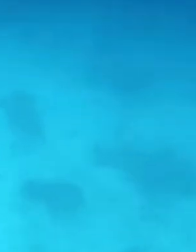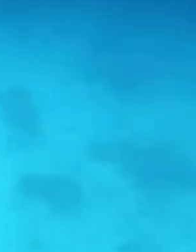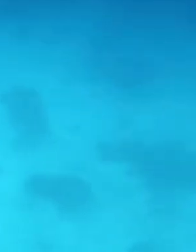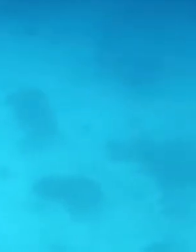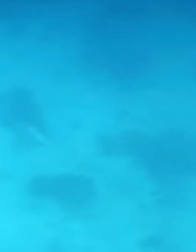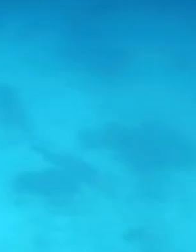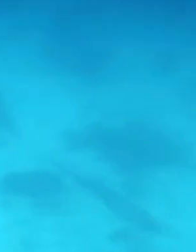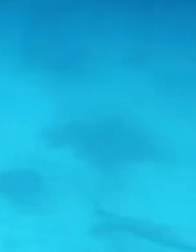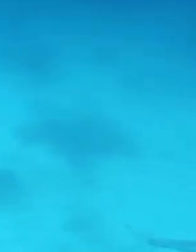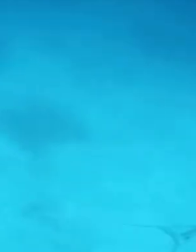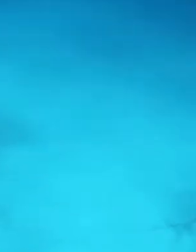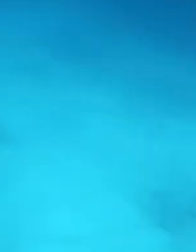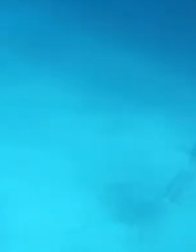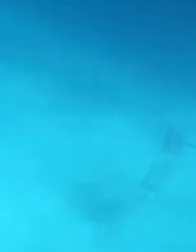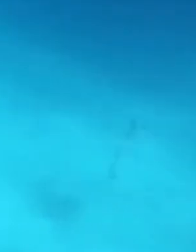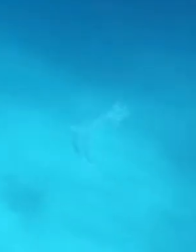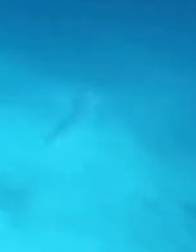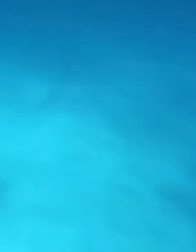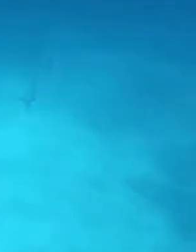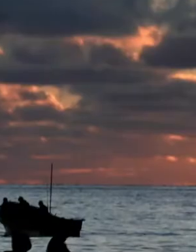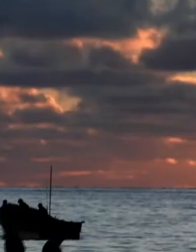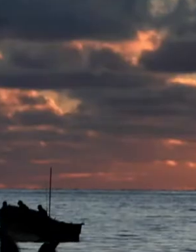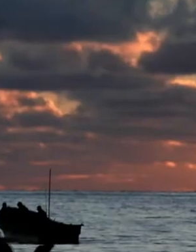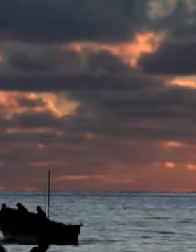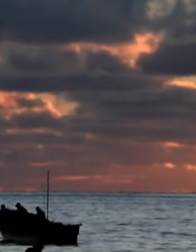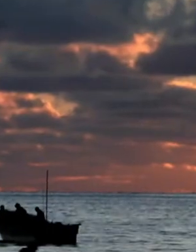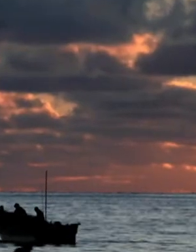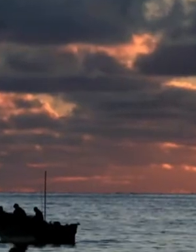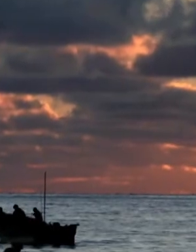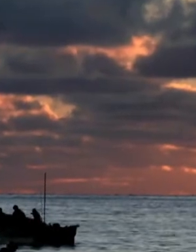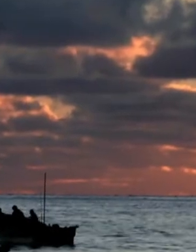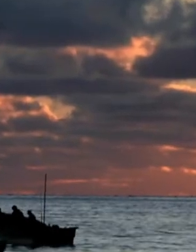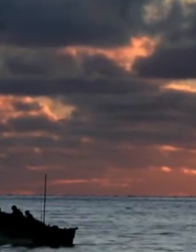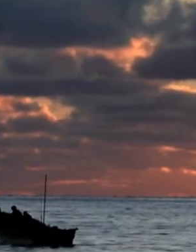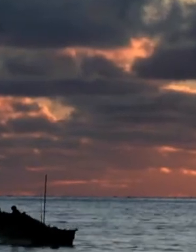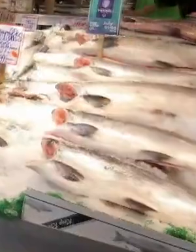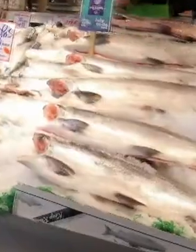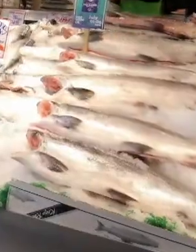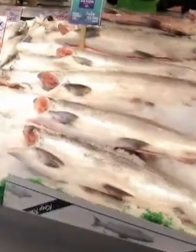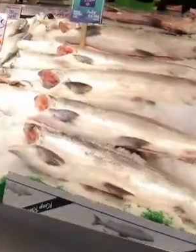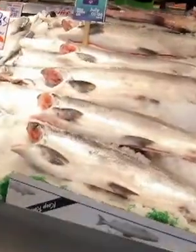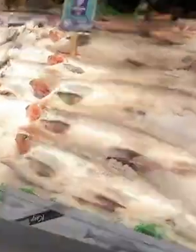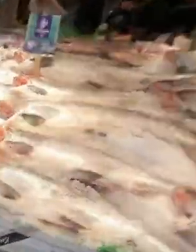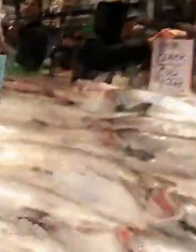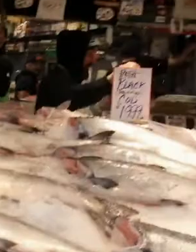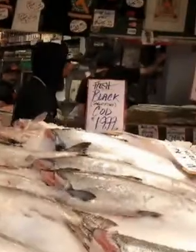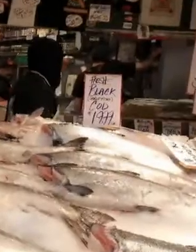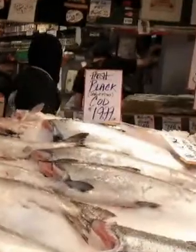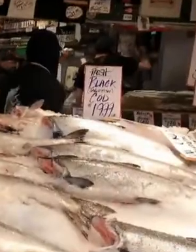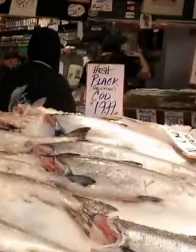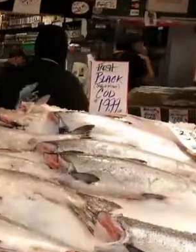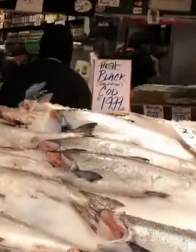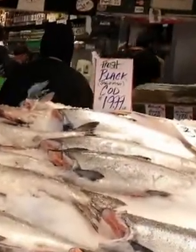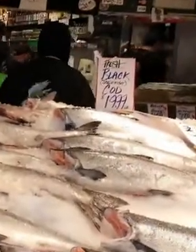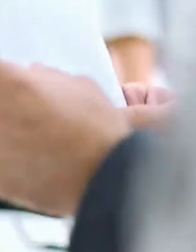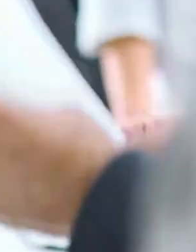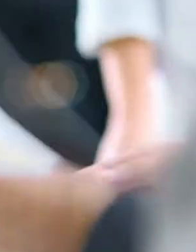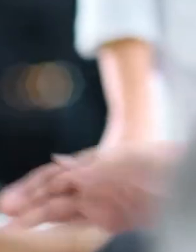protects the well-being of all people, communities and economies.